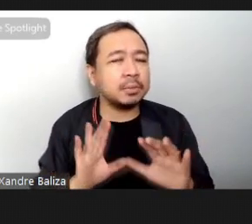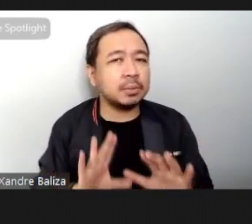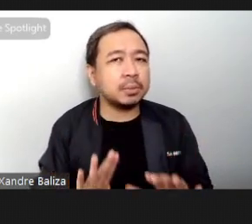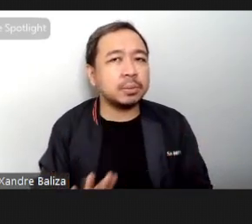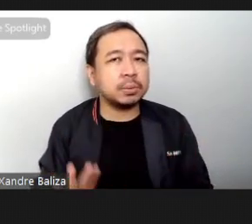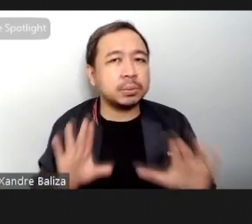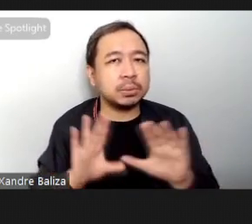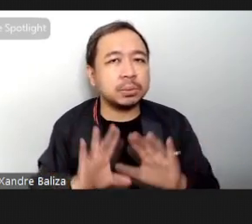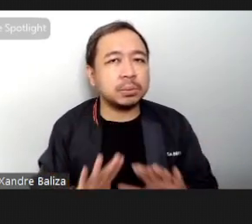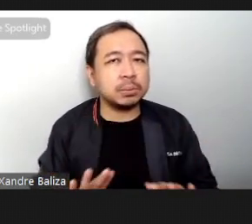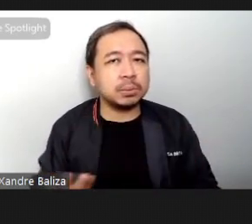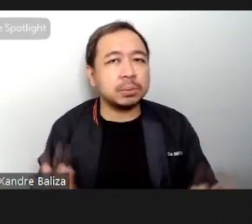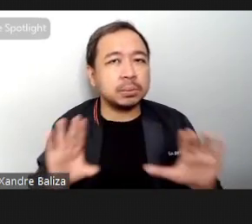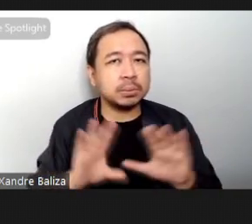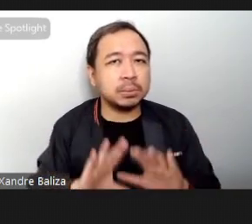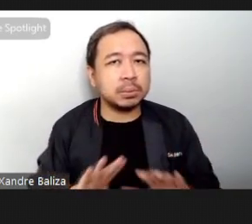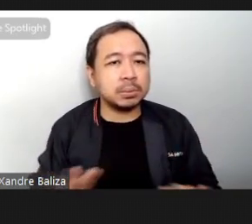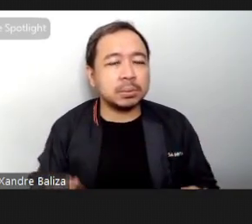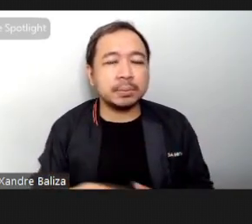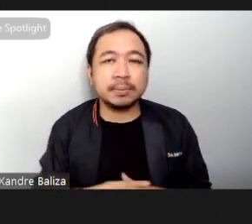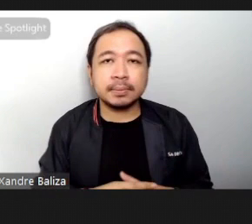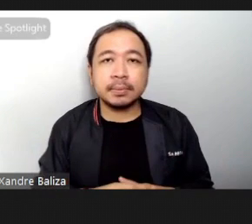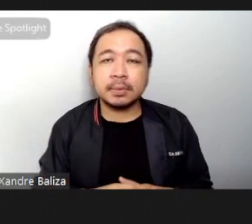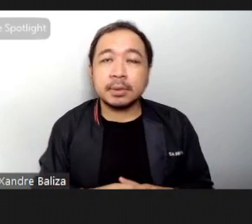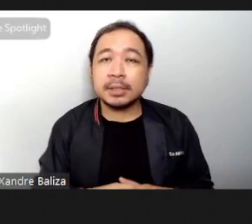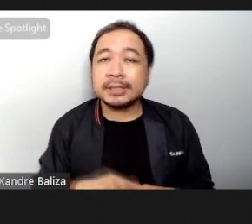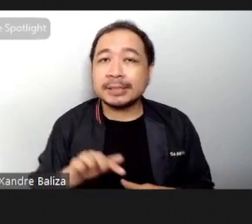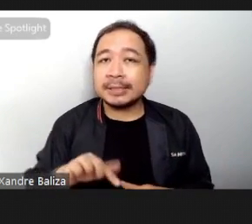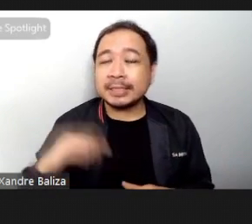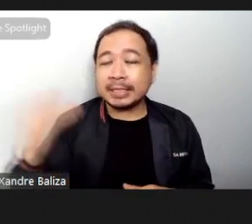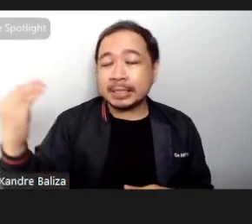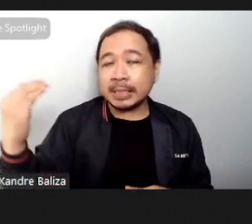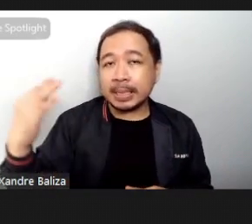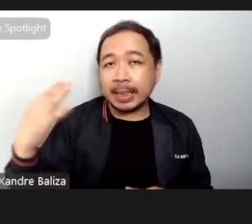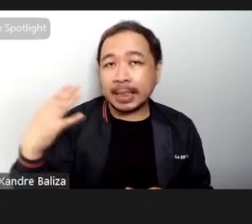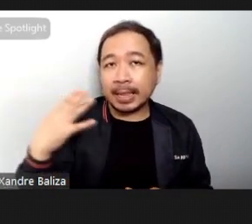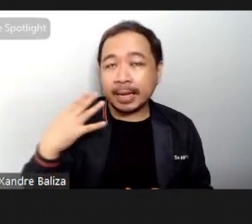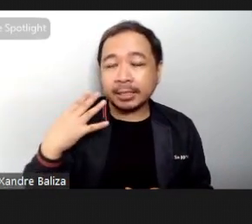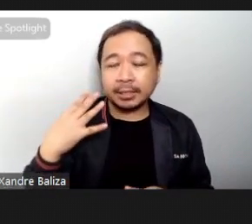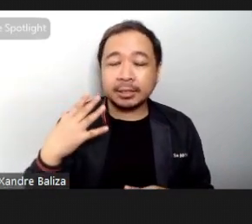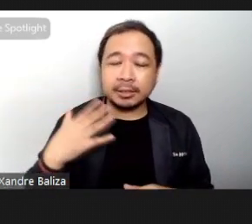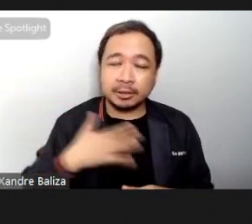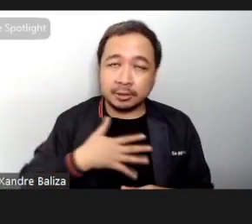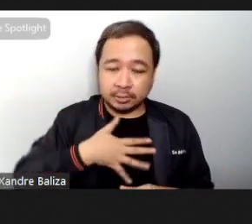Feeling that light. Washing your chest.